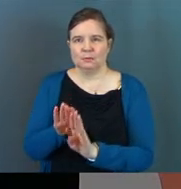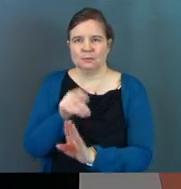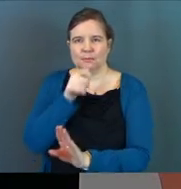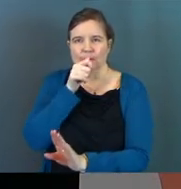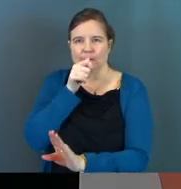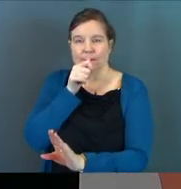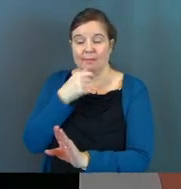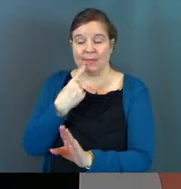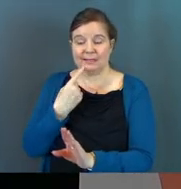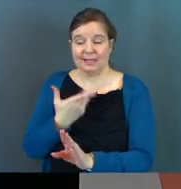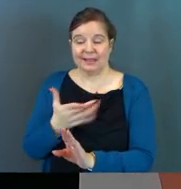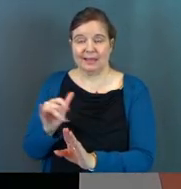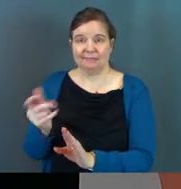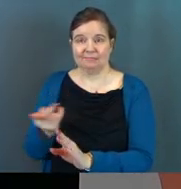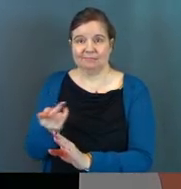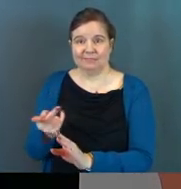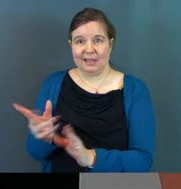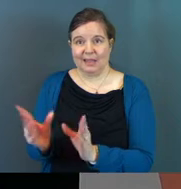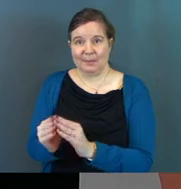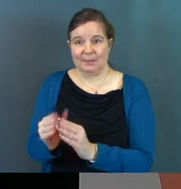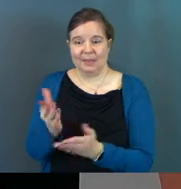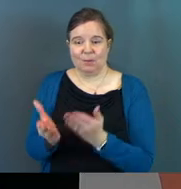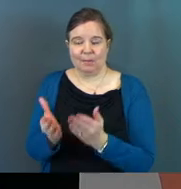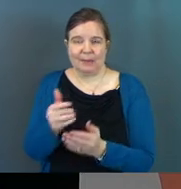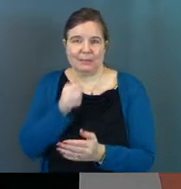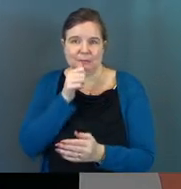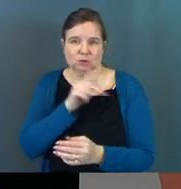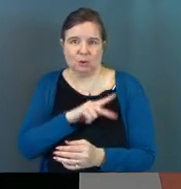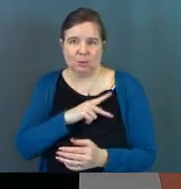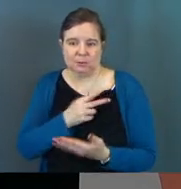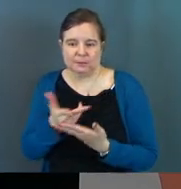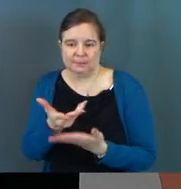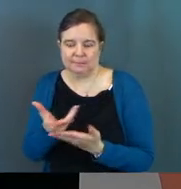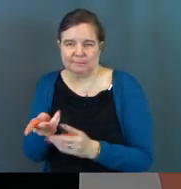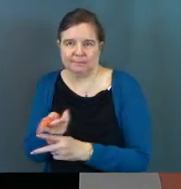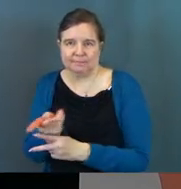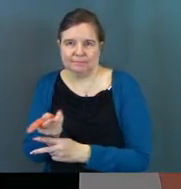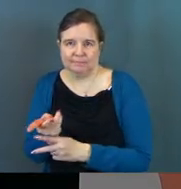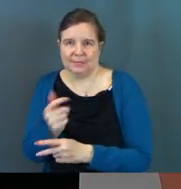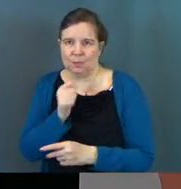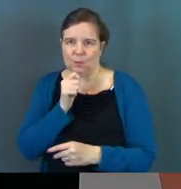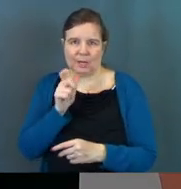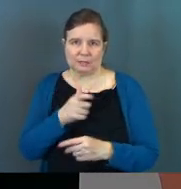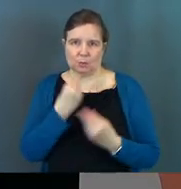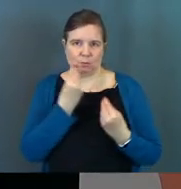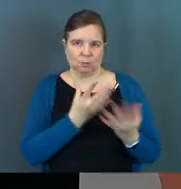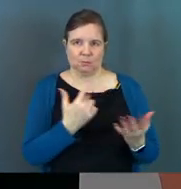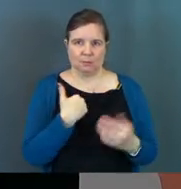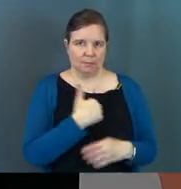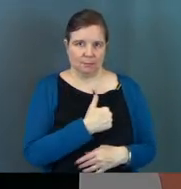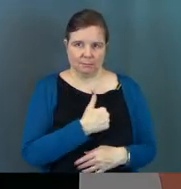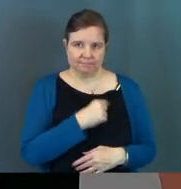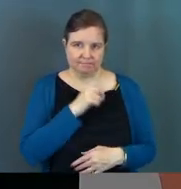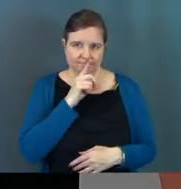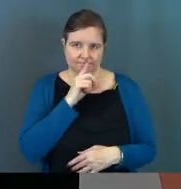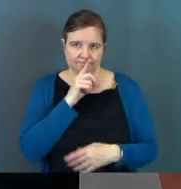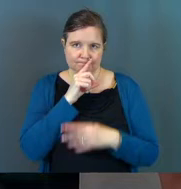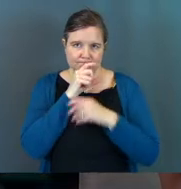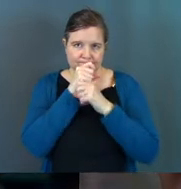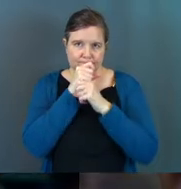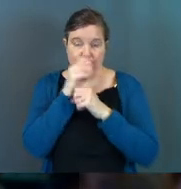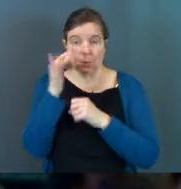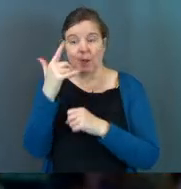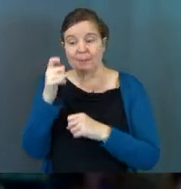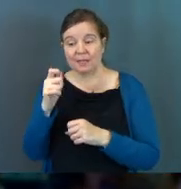It's like they said things in that meeting that were maybe too personal between them and we're not supposed to know. Because